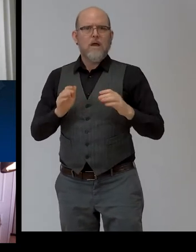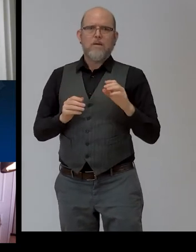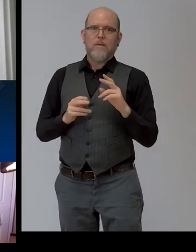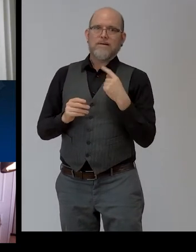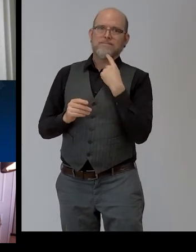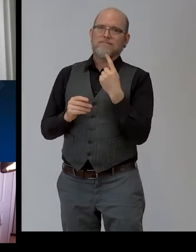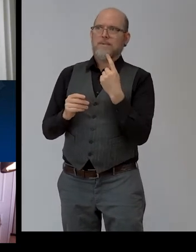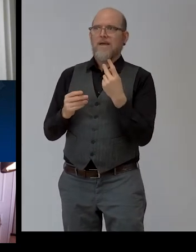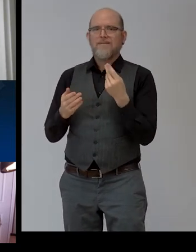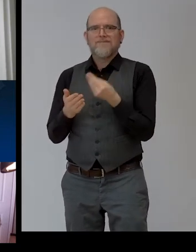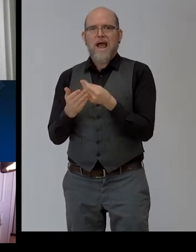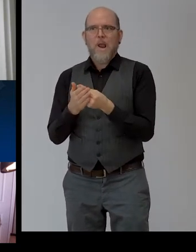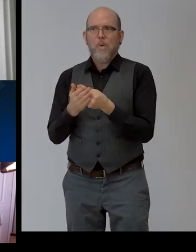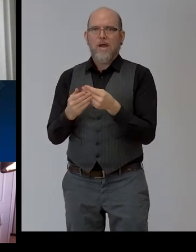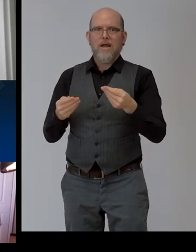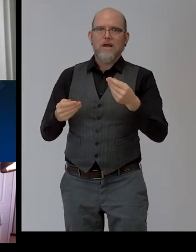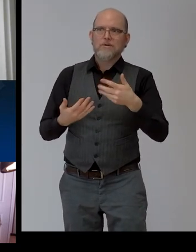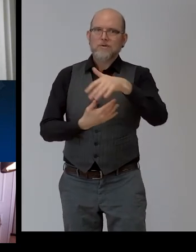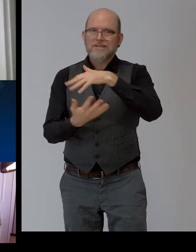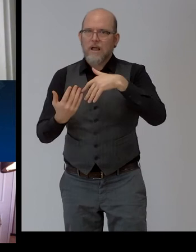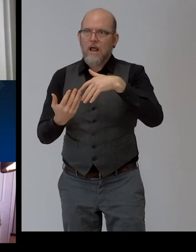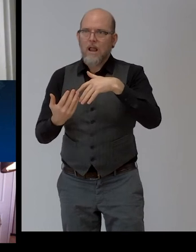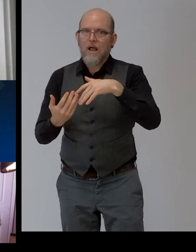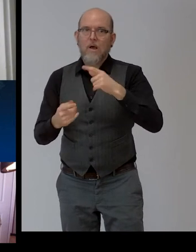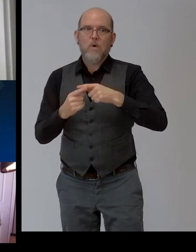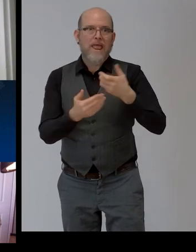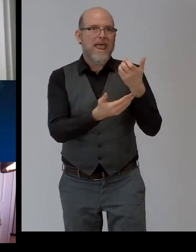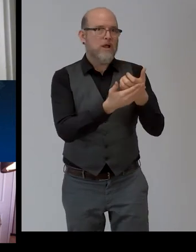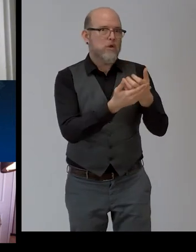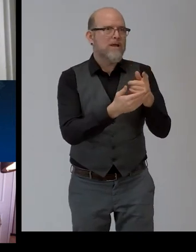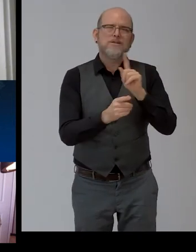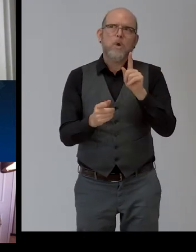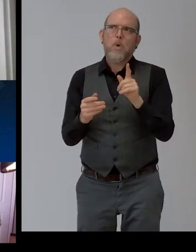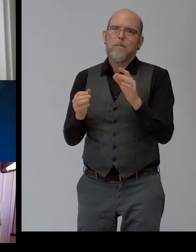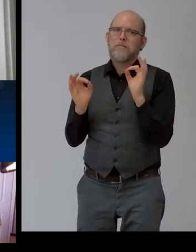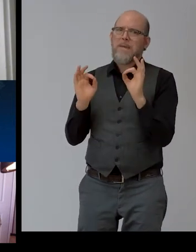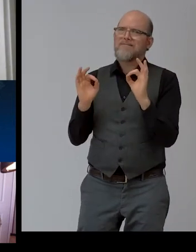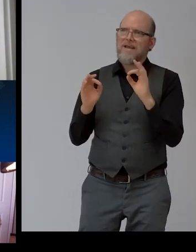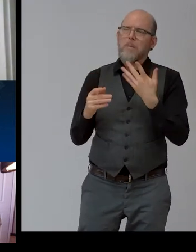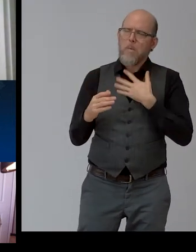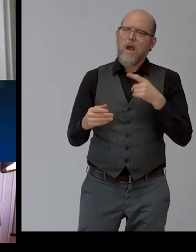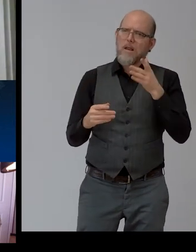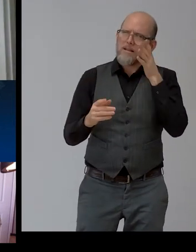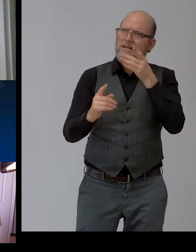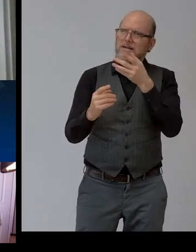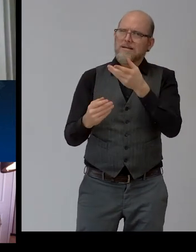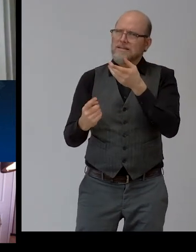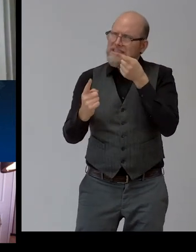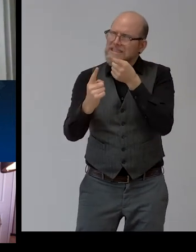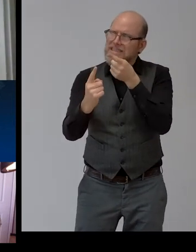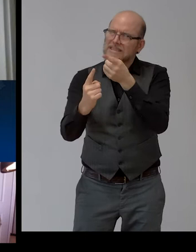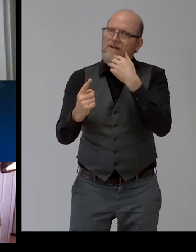So social and green IT, we are not perfect, but we are ambitious and work hard every day for every employee.